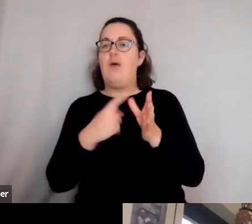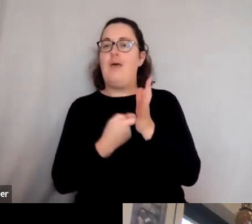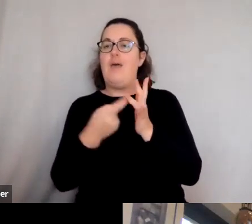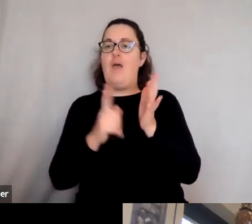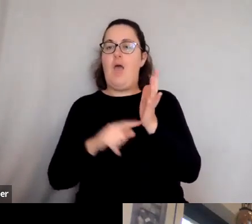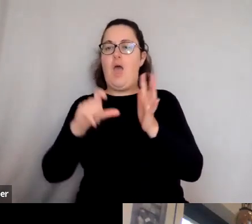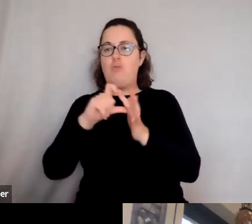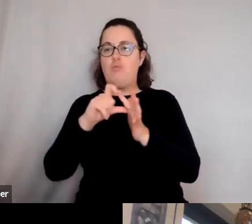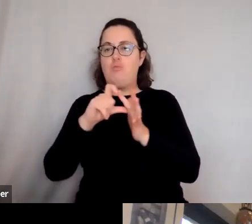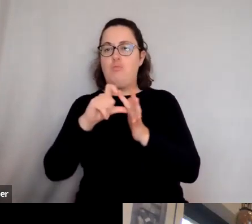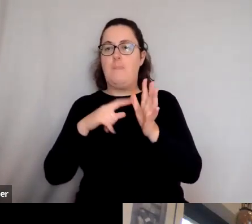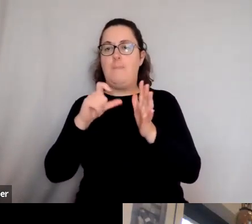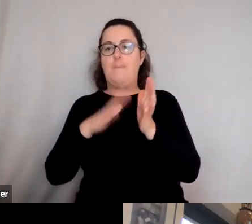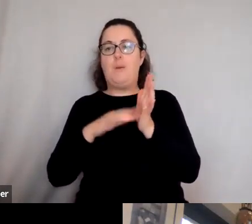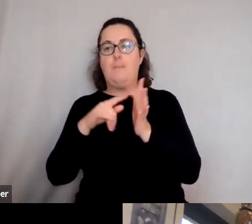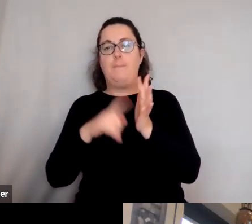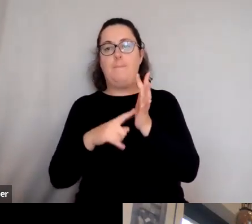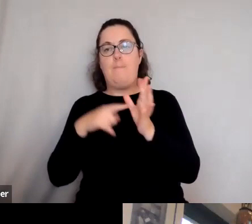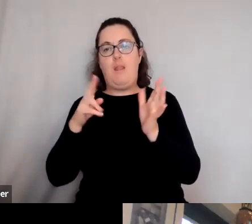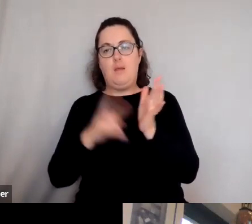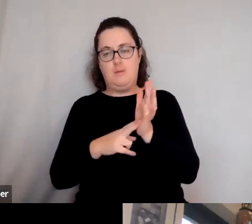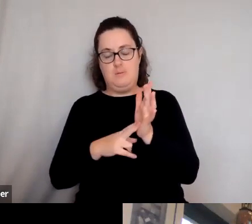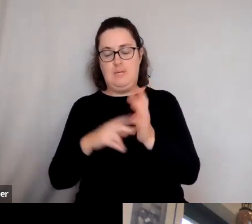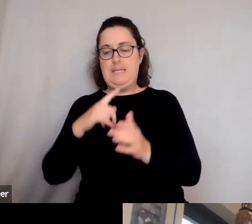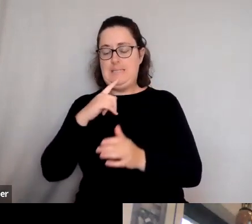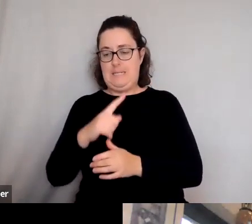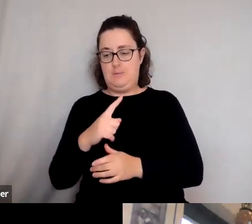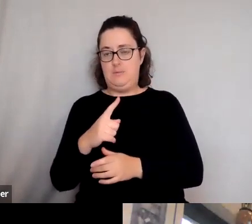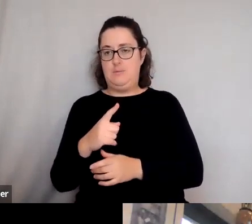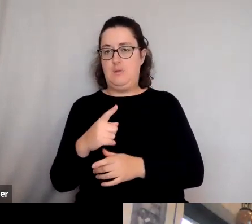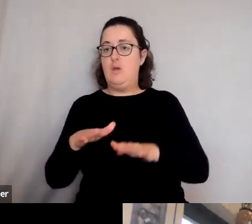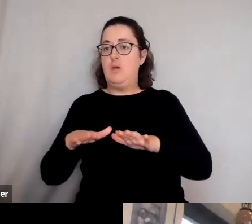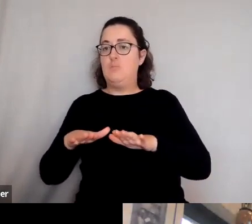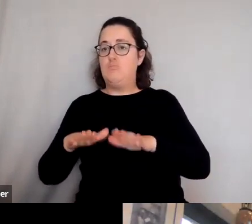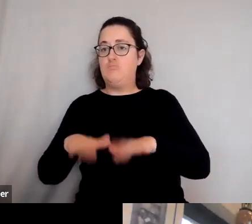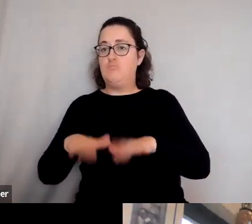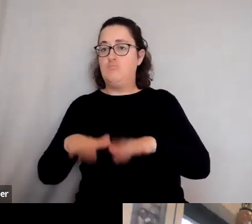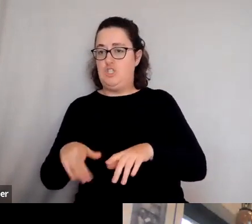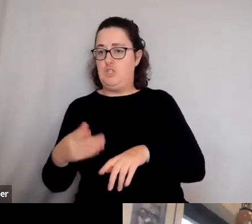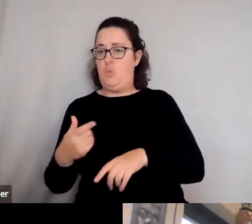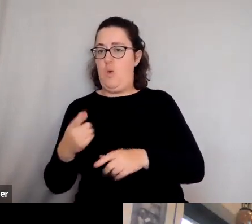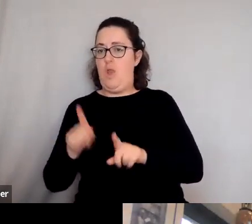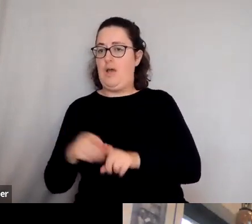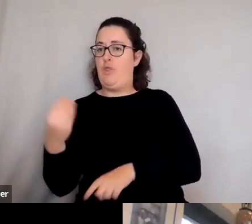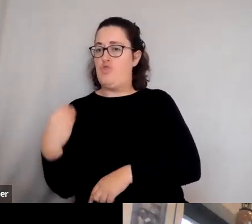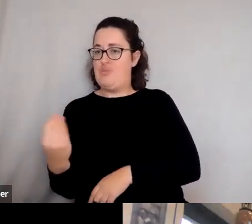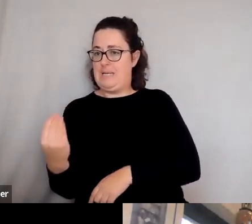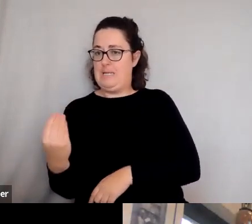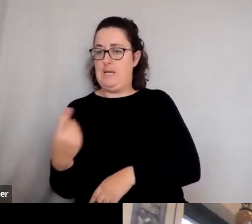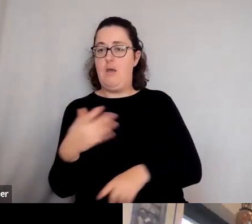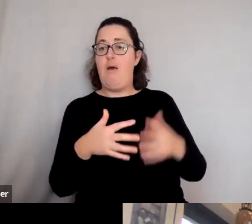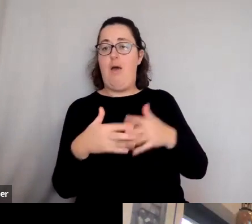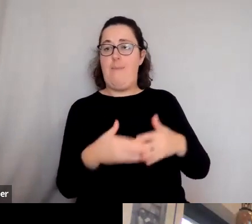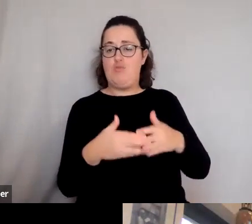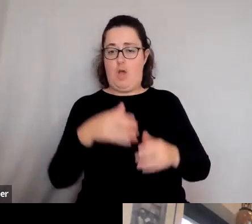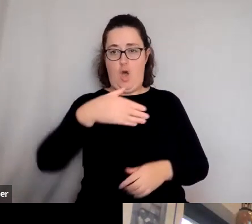the British play the role of the Greeks to the American vulgar Romans. That was very, well, and